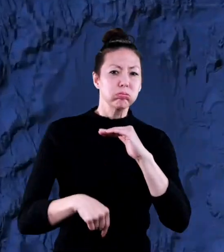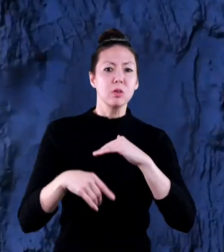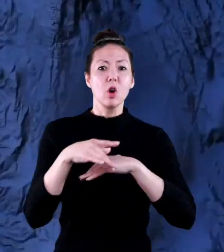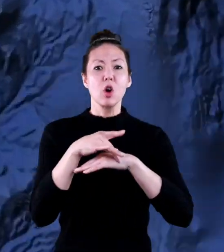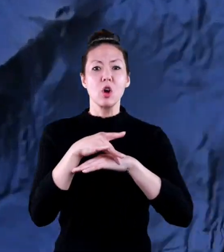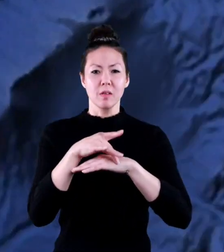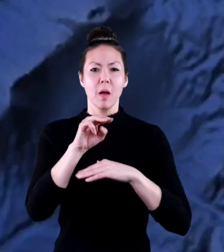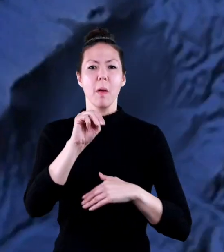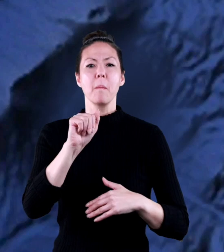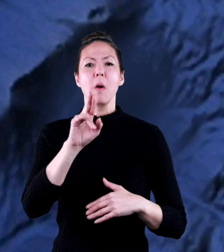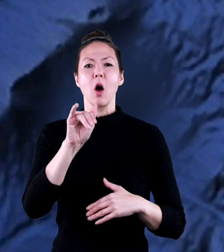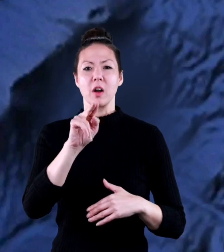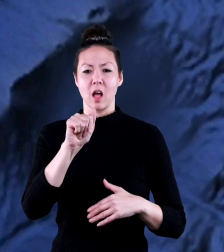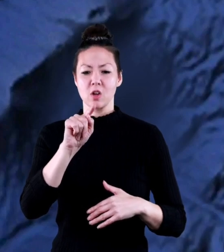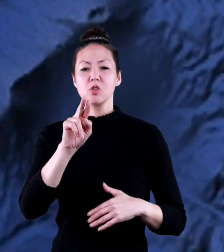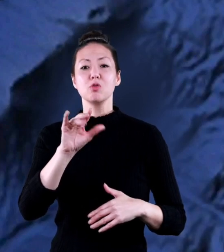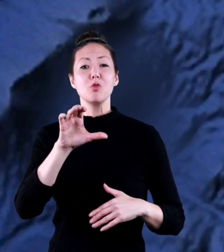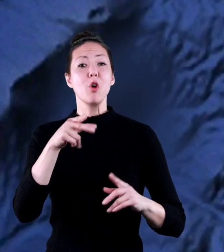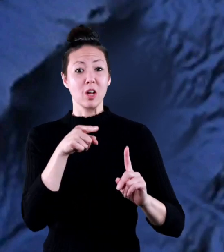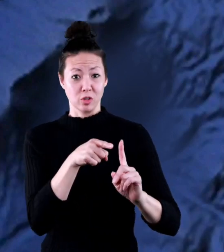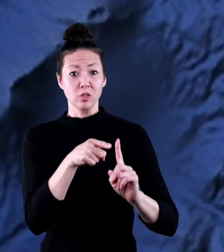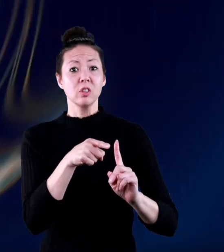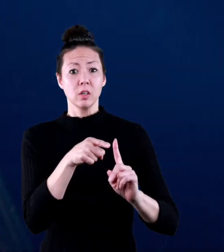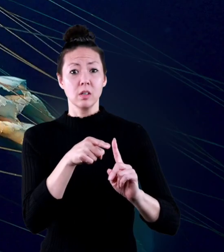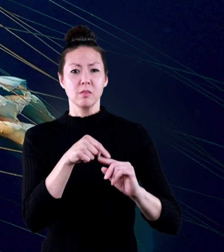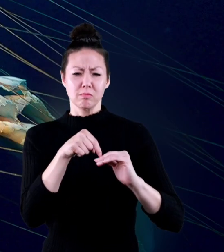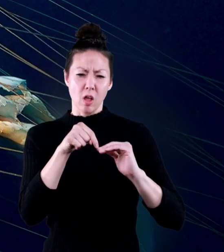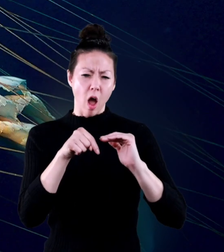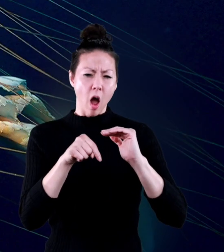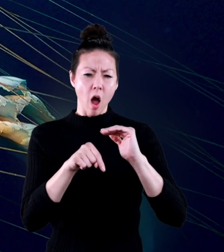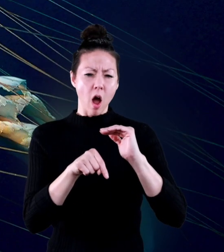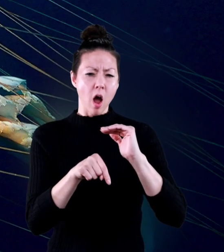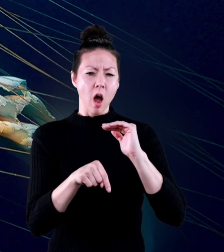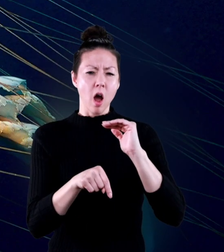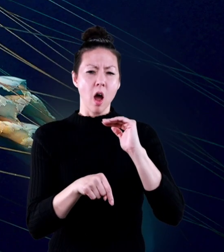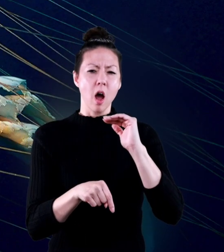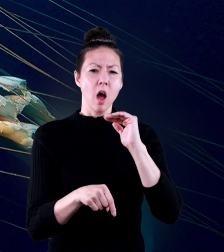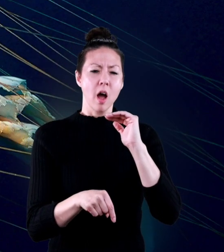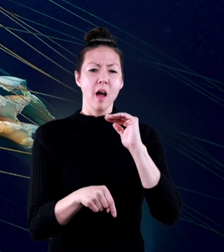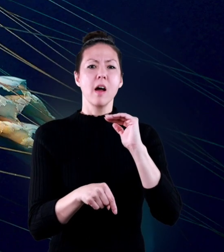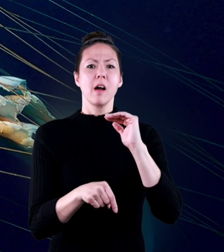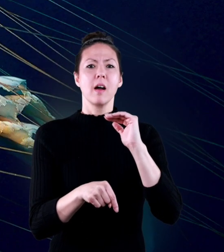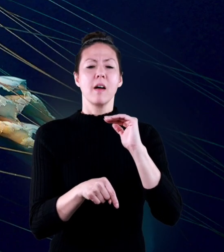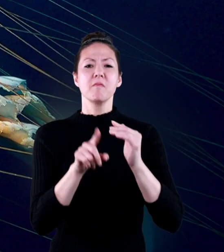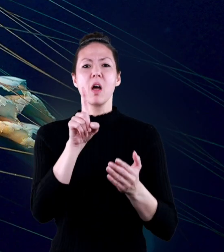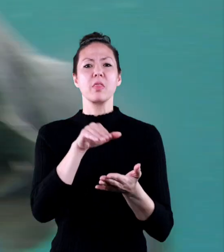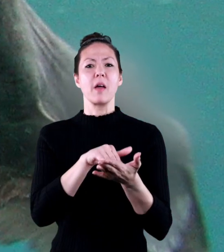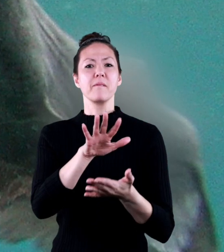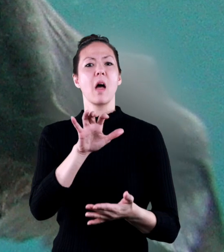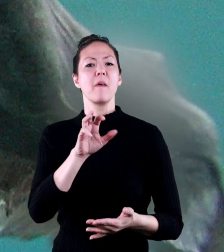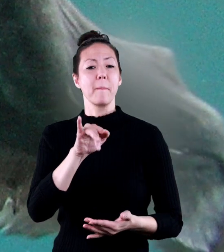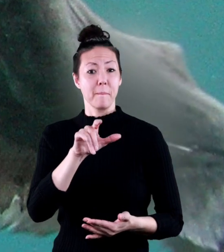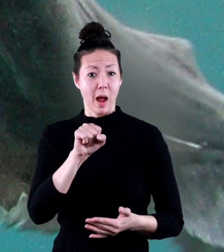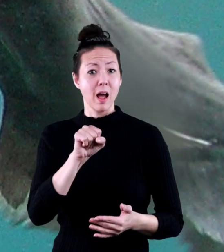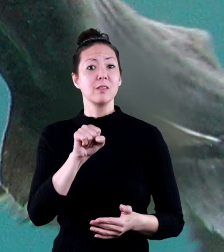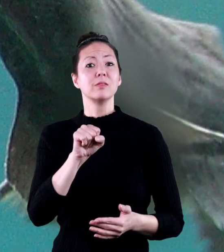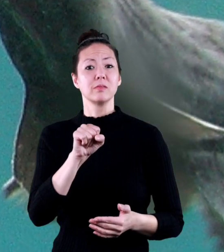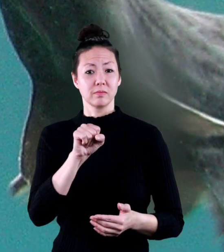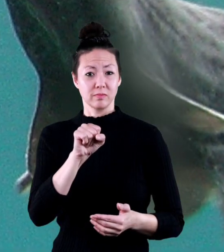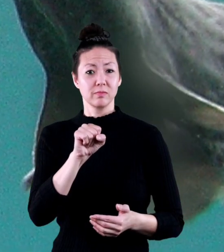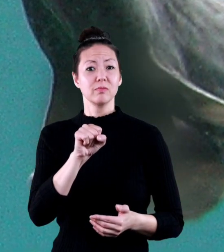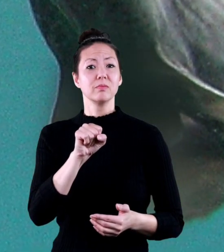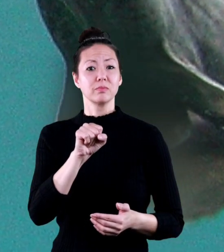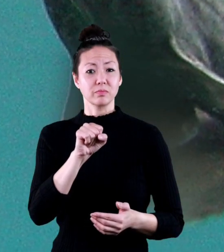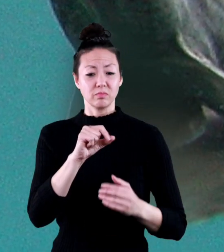deepest place on earth, the Mariana Trench. The Mariana Trench is a deep scar, over 1,500